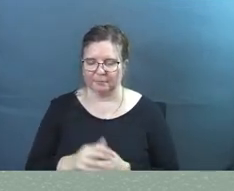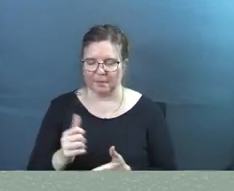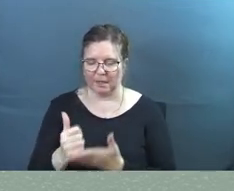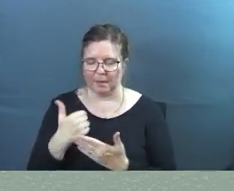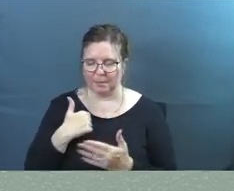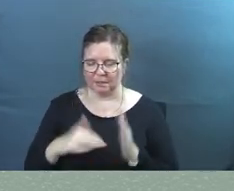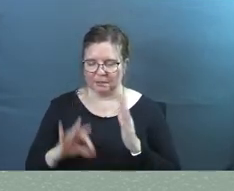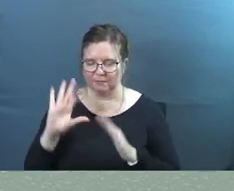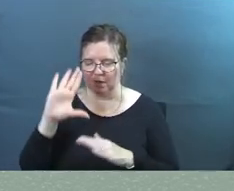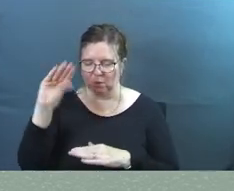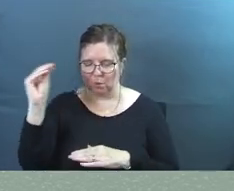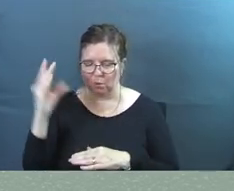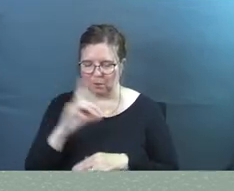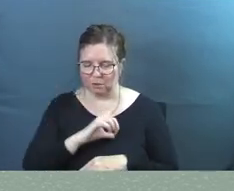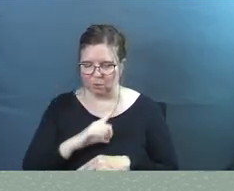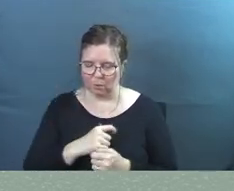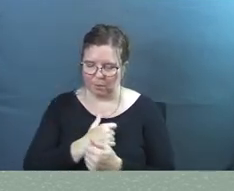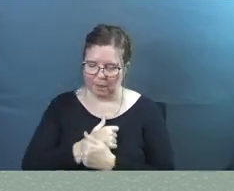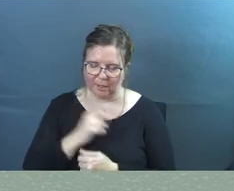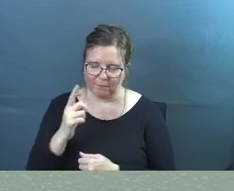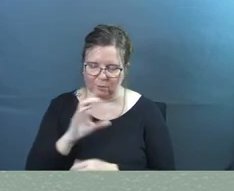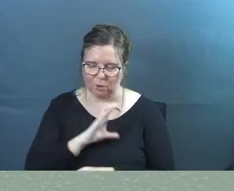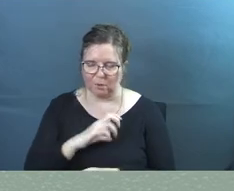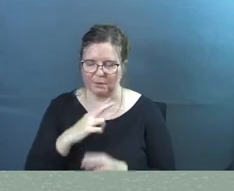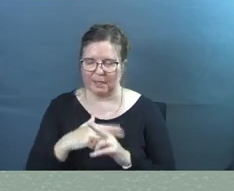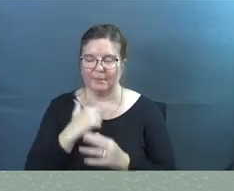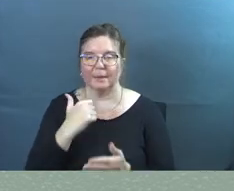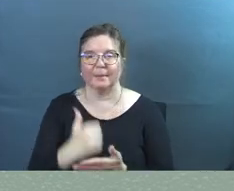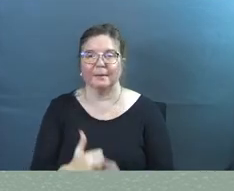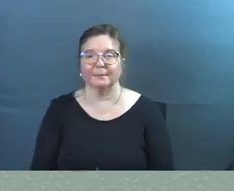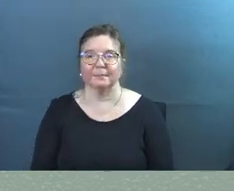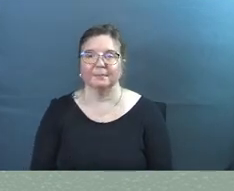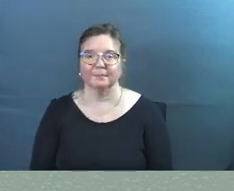help us to find your grace Lord we love you Christ name amen amen Thank you.